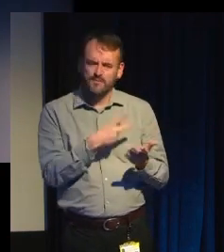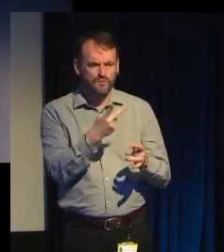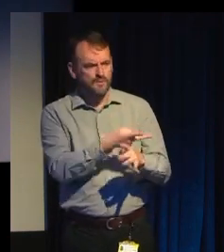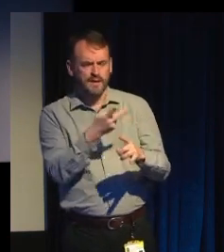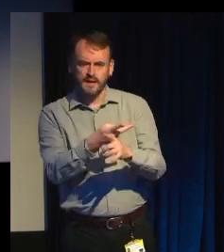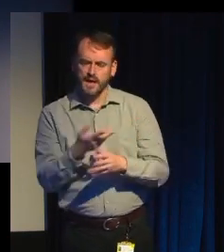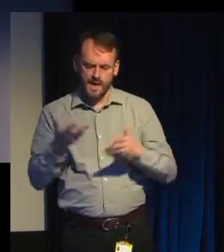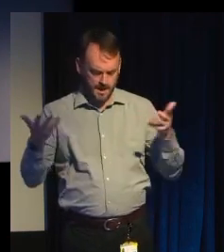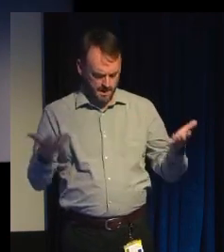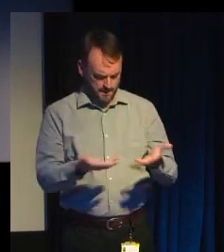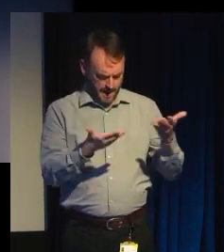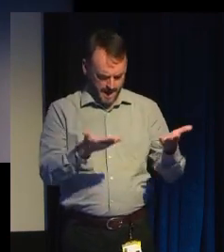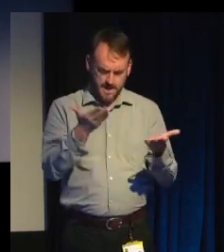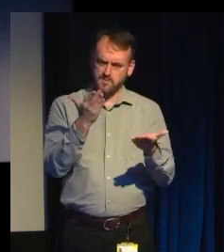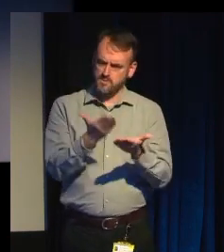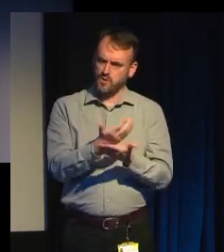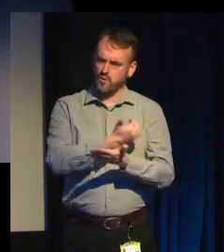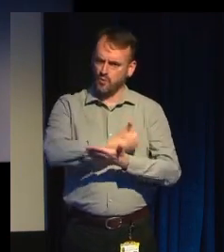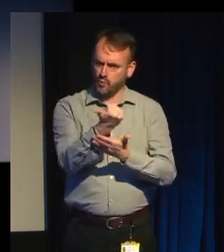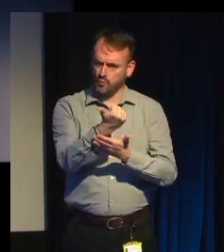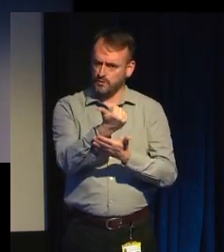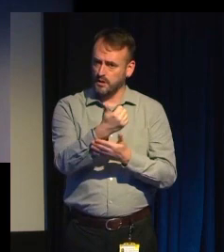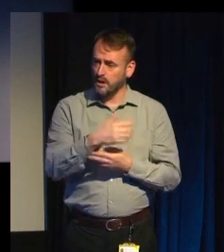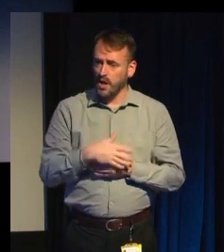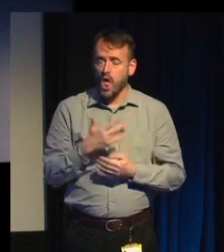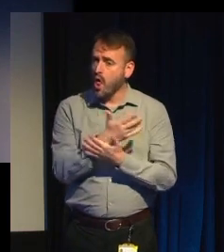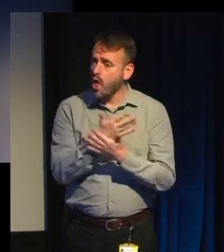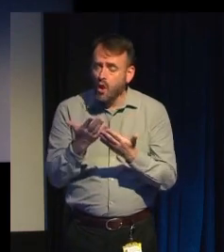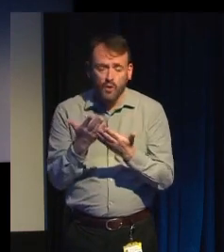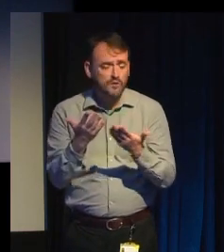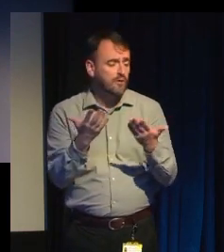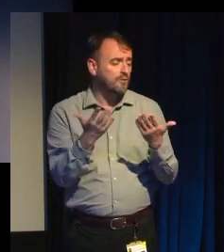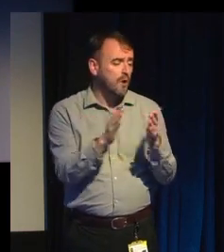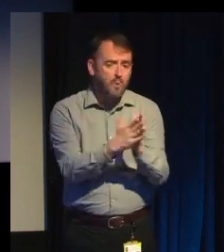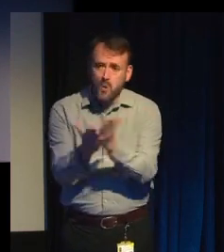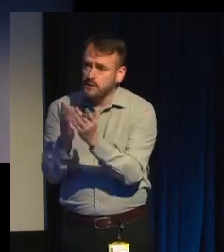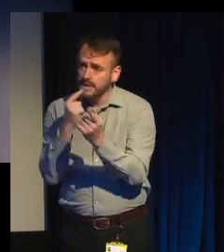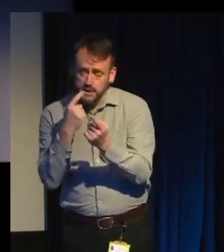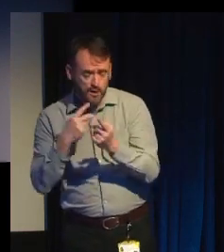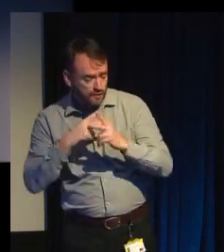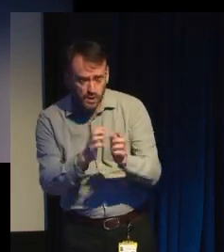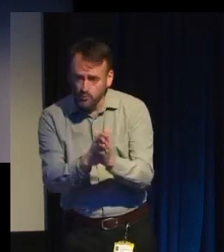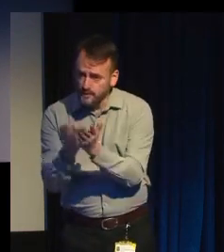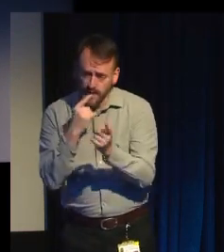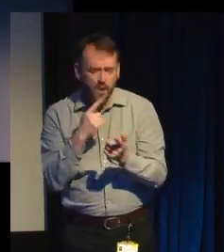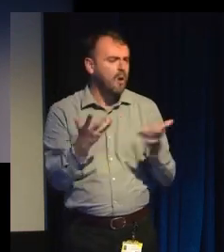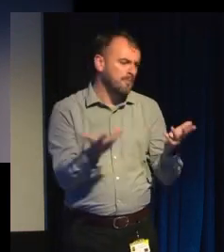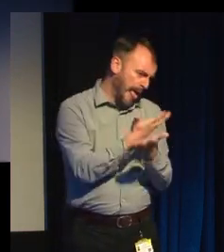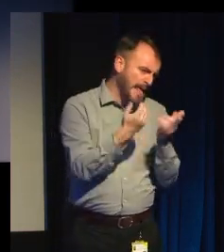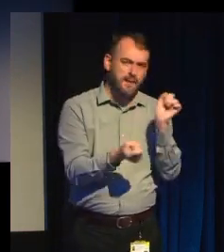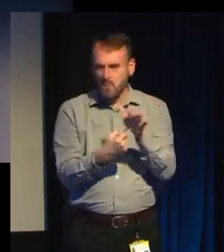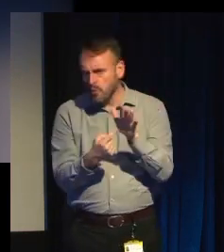good. There are so many airport books, academic books, saying this, playfulness, play, paidia.